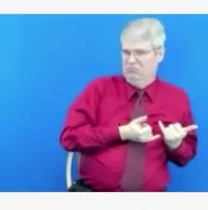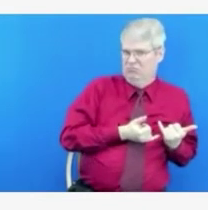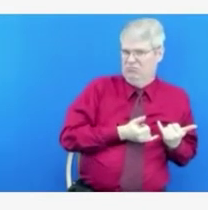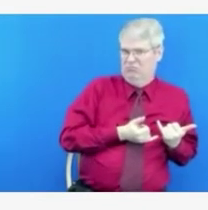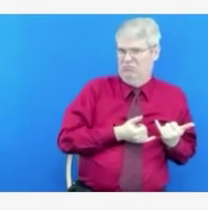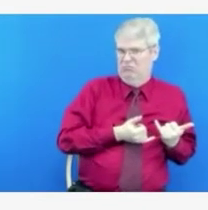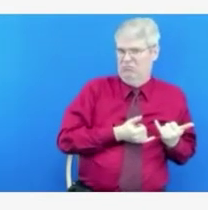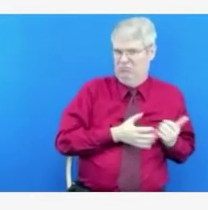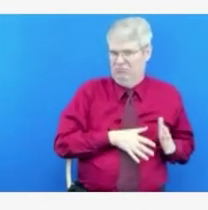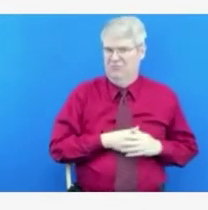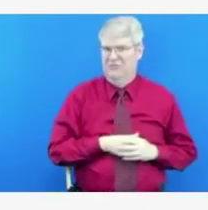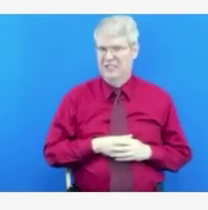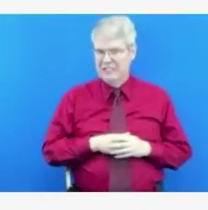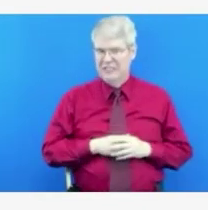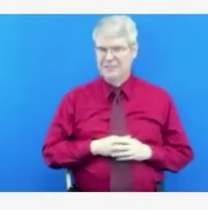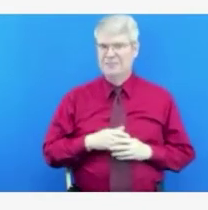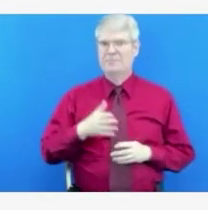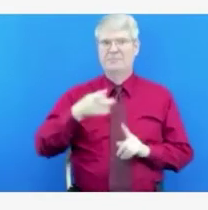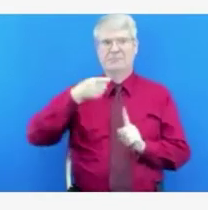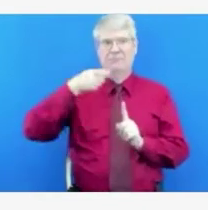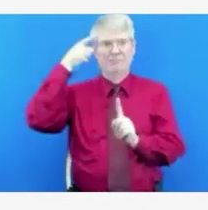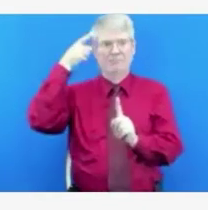you know, 40.